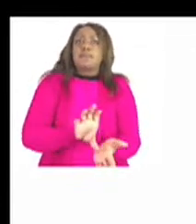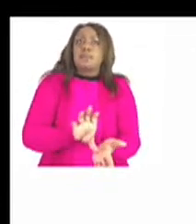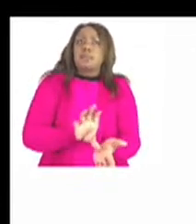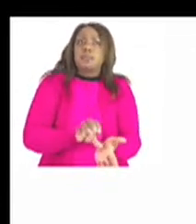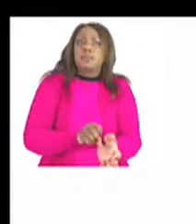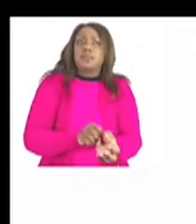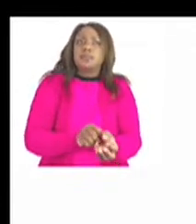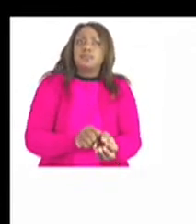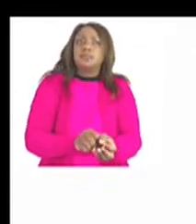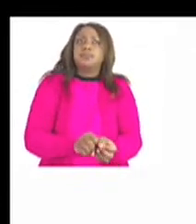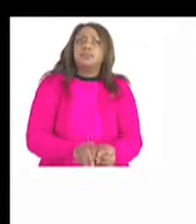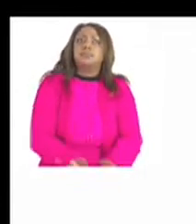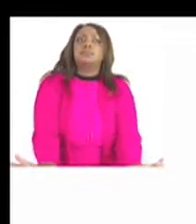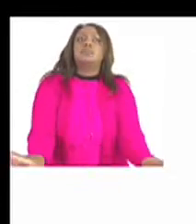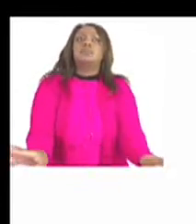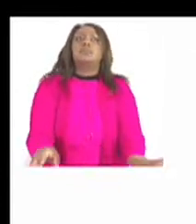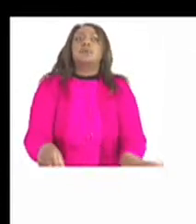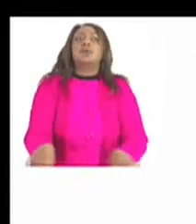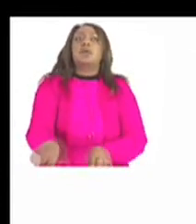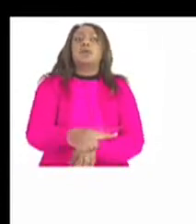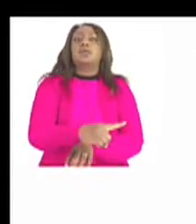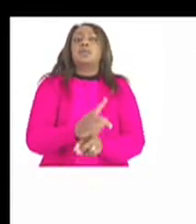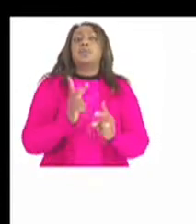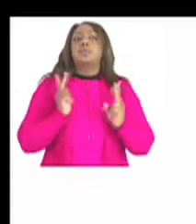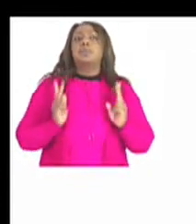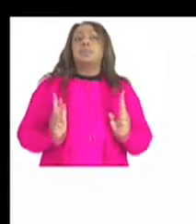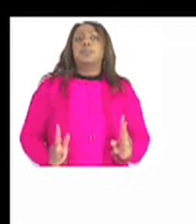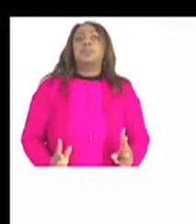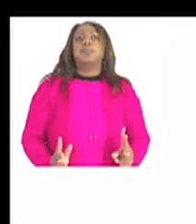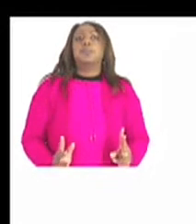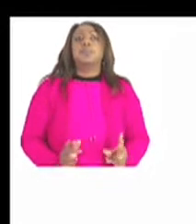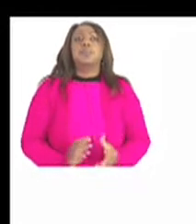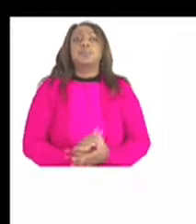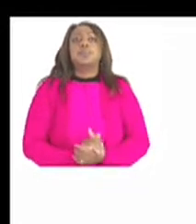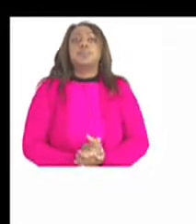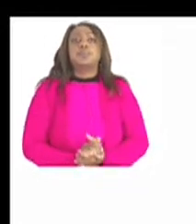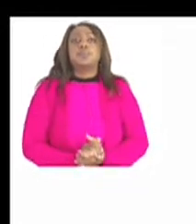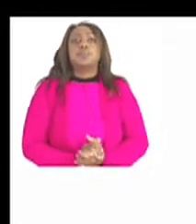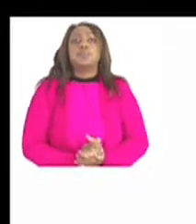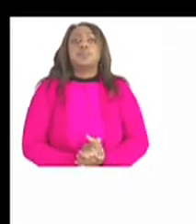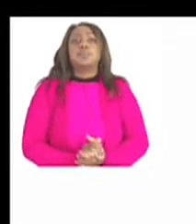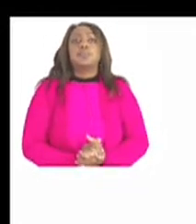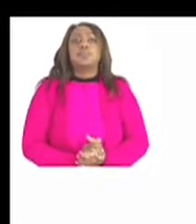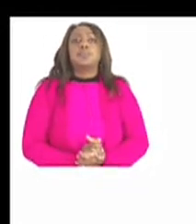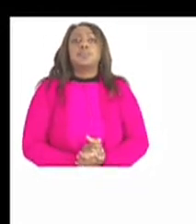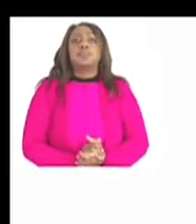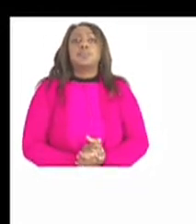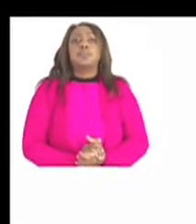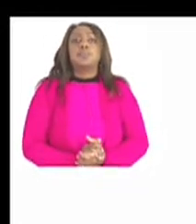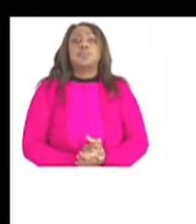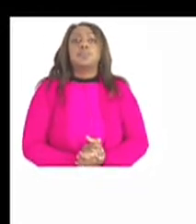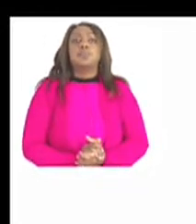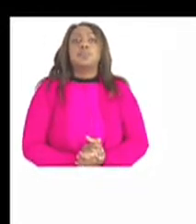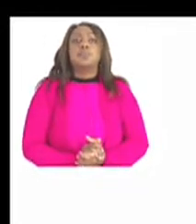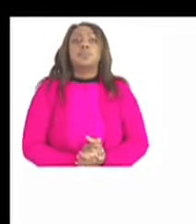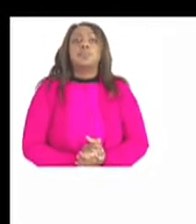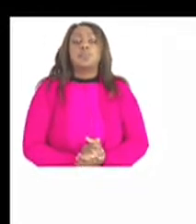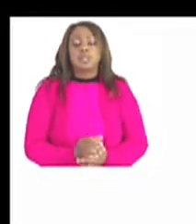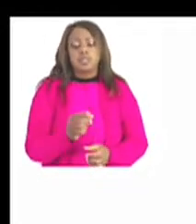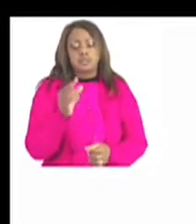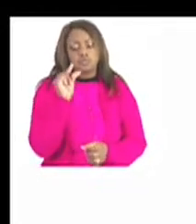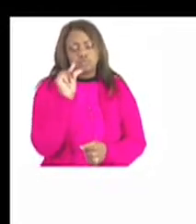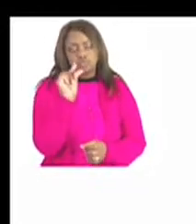waste products that our body does not need it now let's do a short